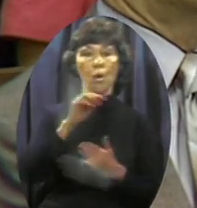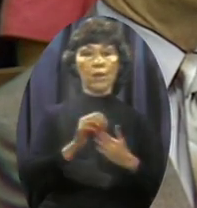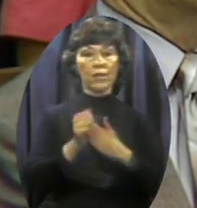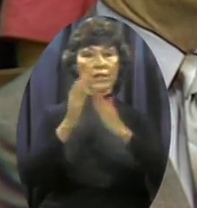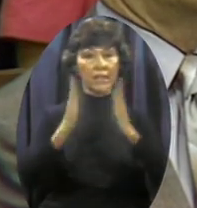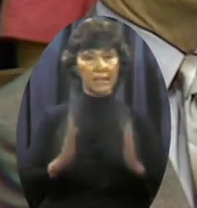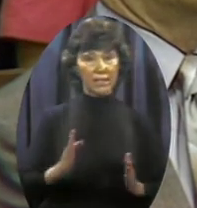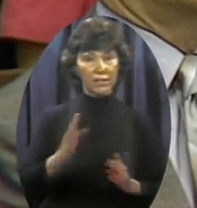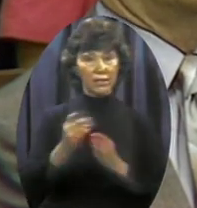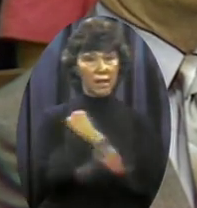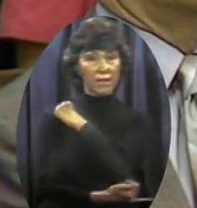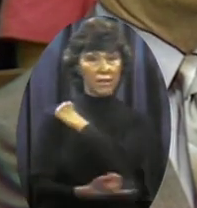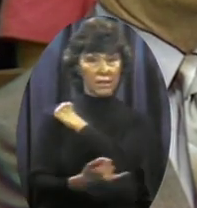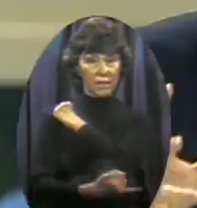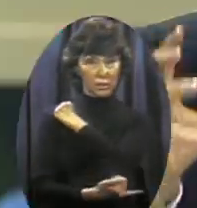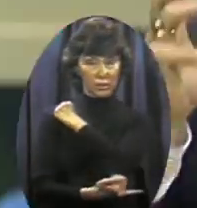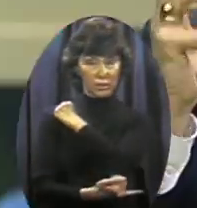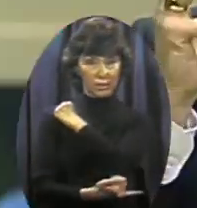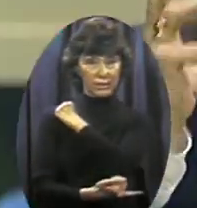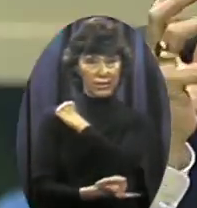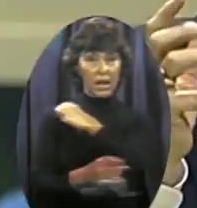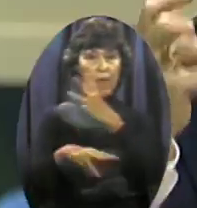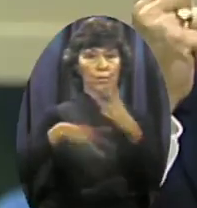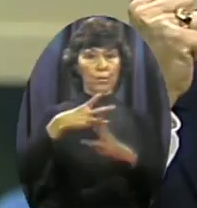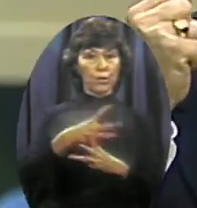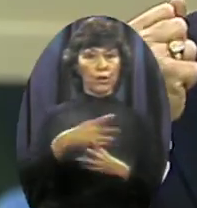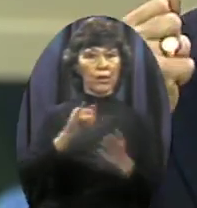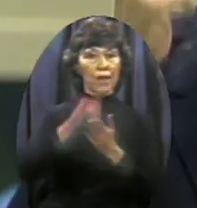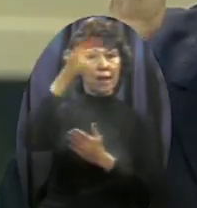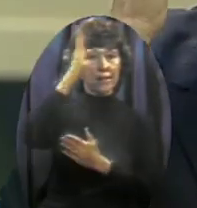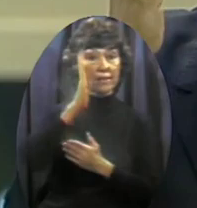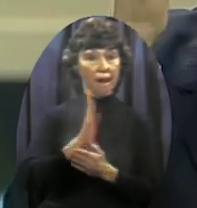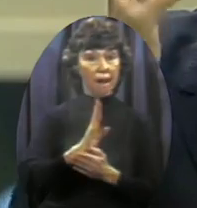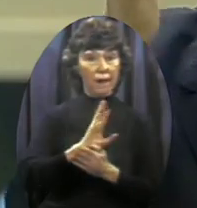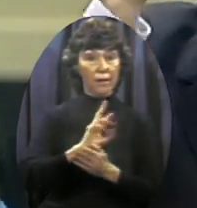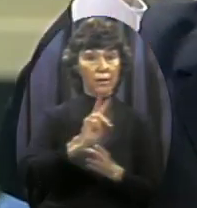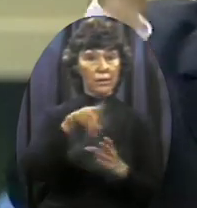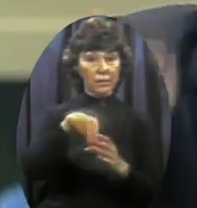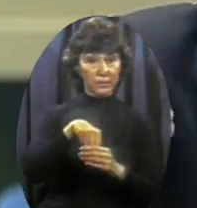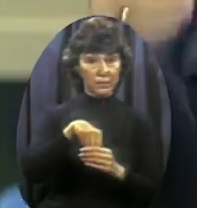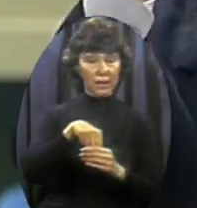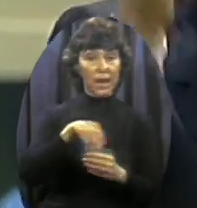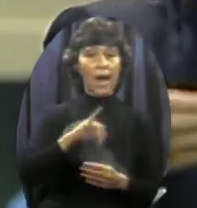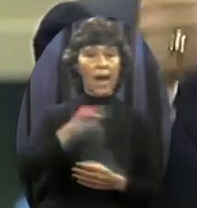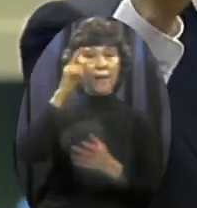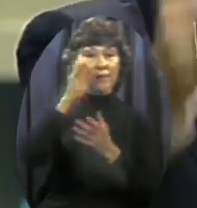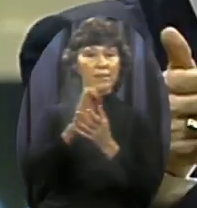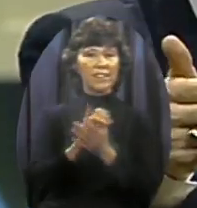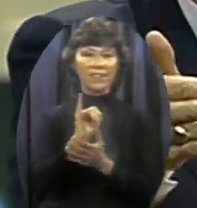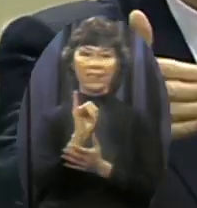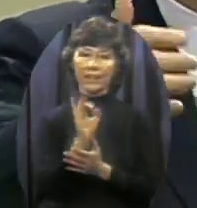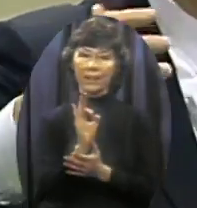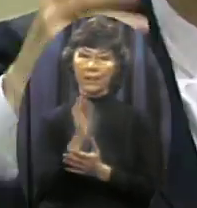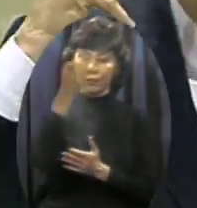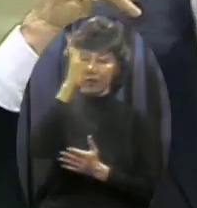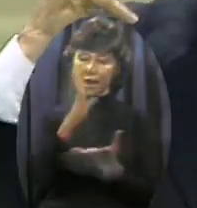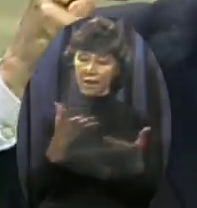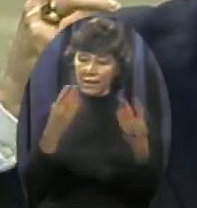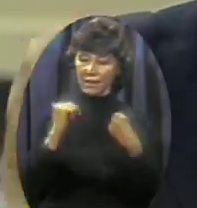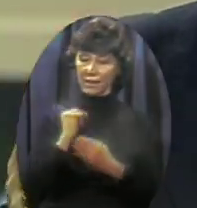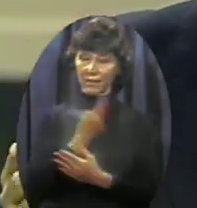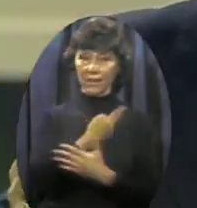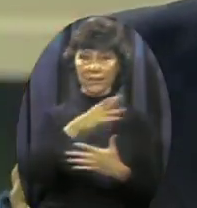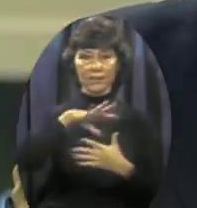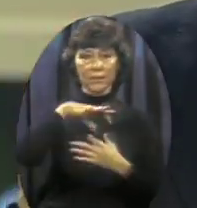leaders and the leaders of our enemies That God will intervene I believe if God gives us a spiritual awakening in this country If God